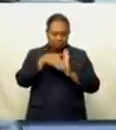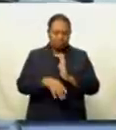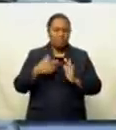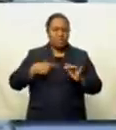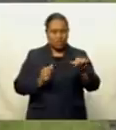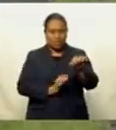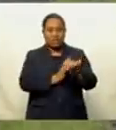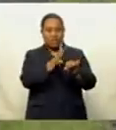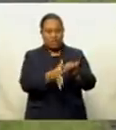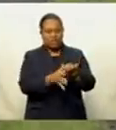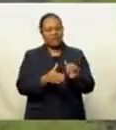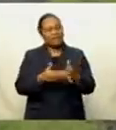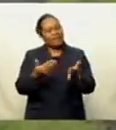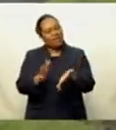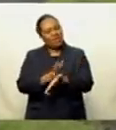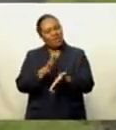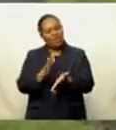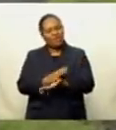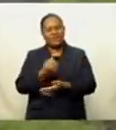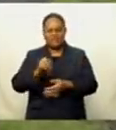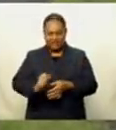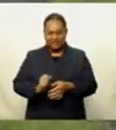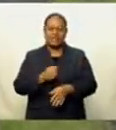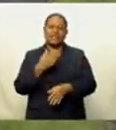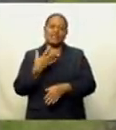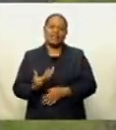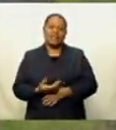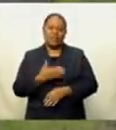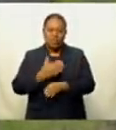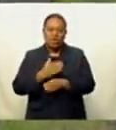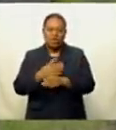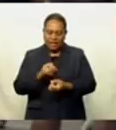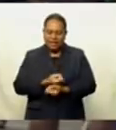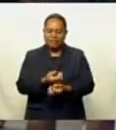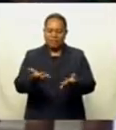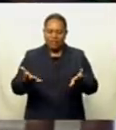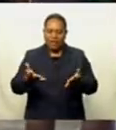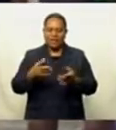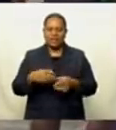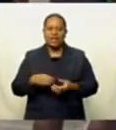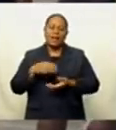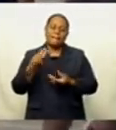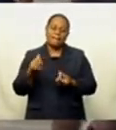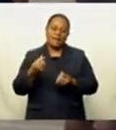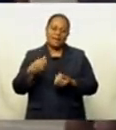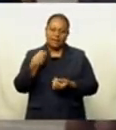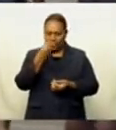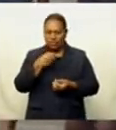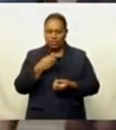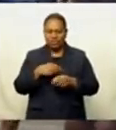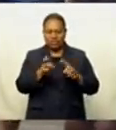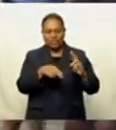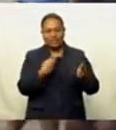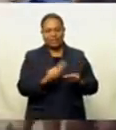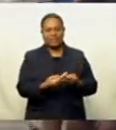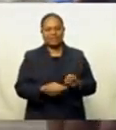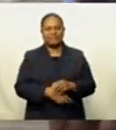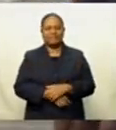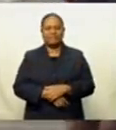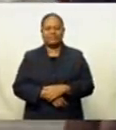the pandemic, she is happy to still earn enough to provide for her family in these trying times. Apanisa Wangai-Randovu,